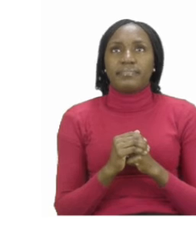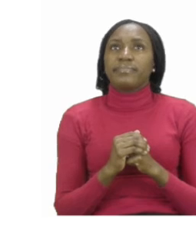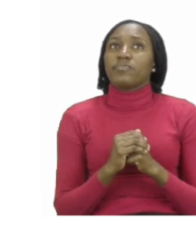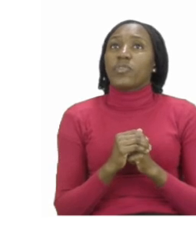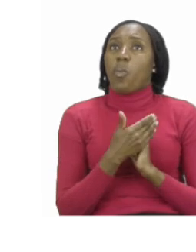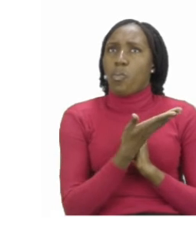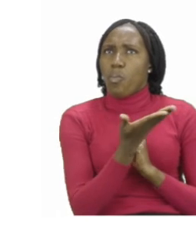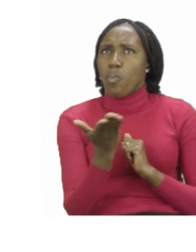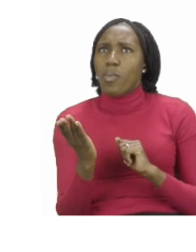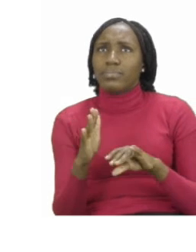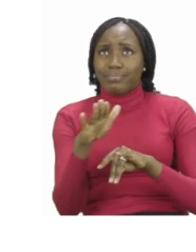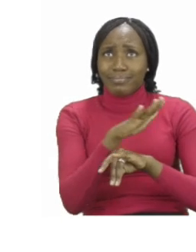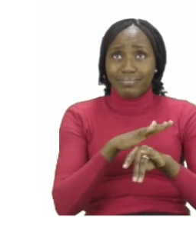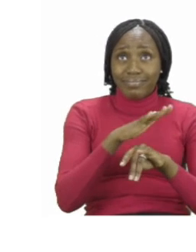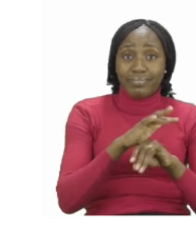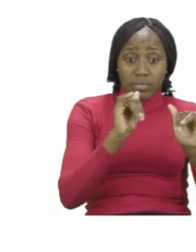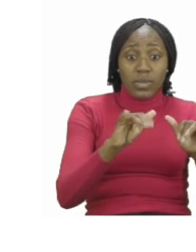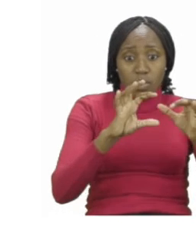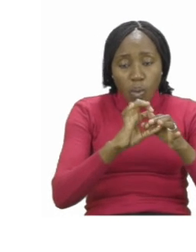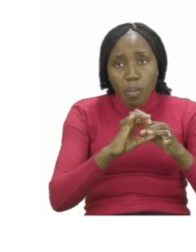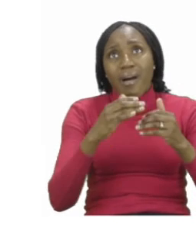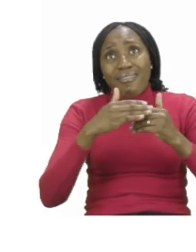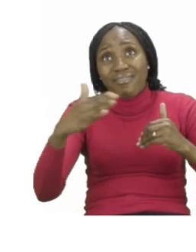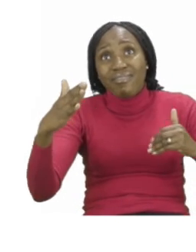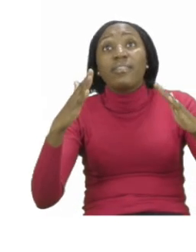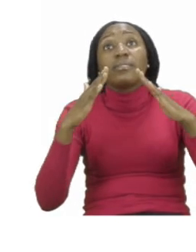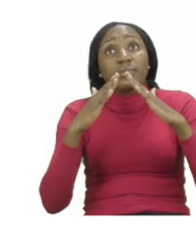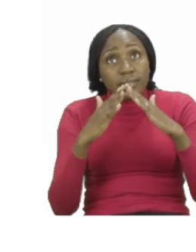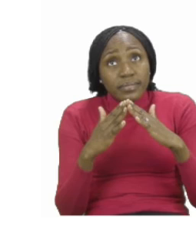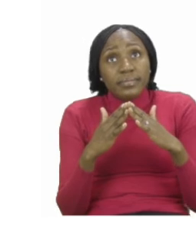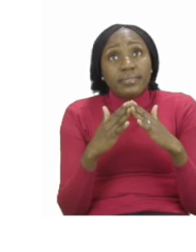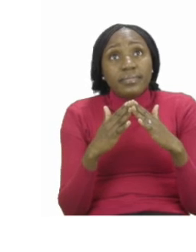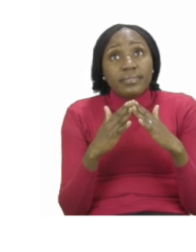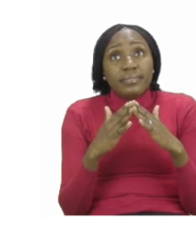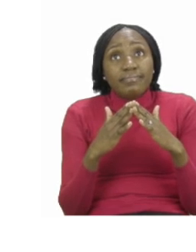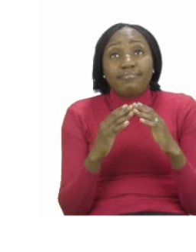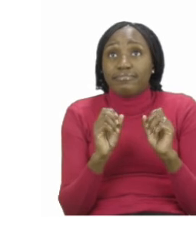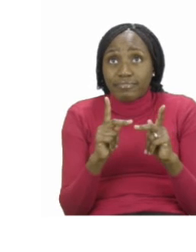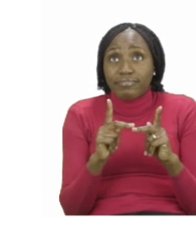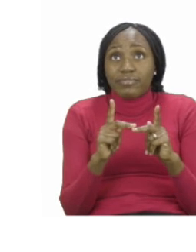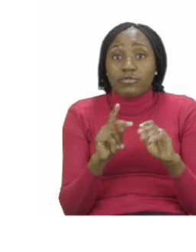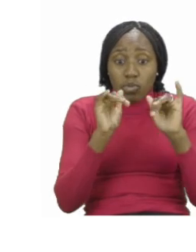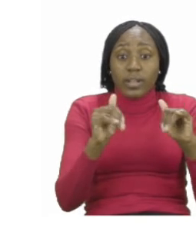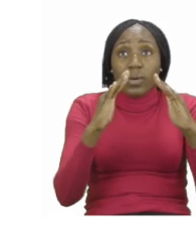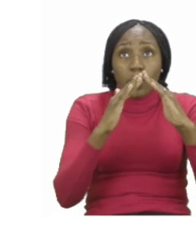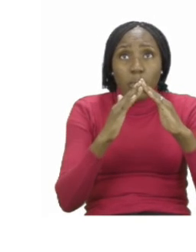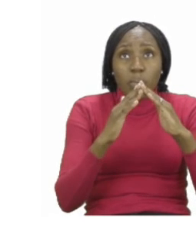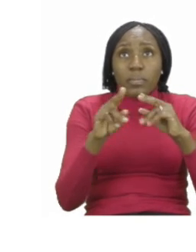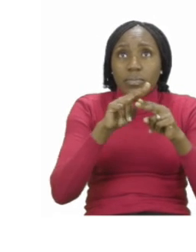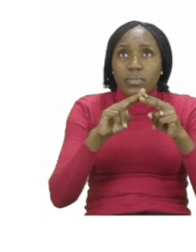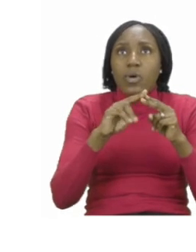domestic animals that are kept at home, you have to circle with a